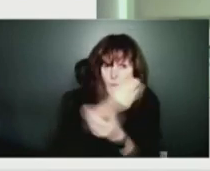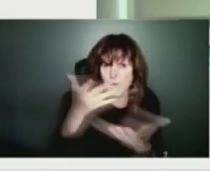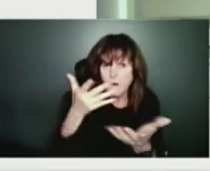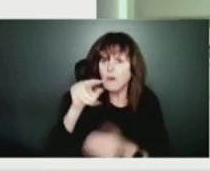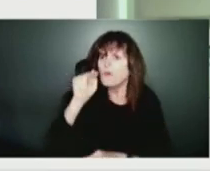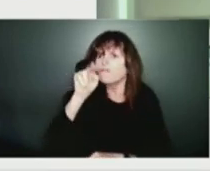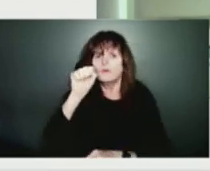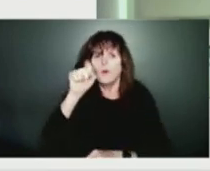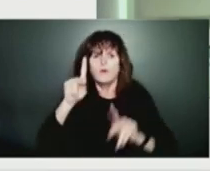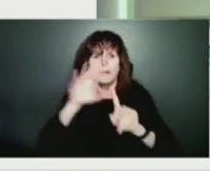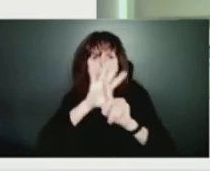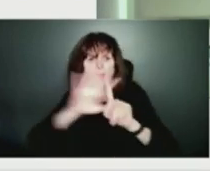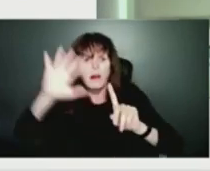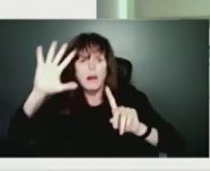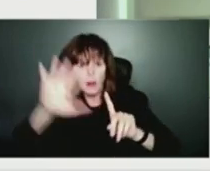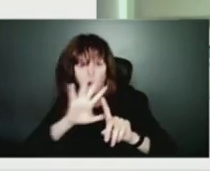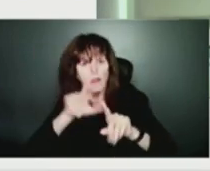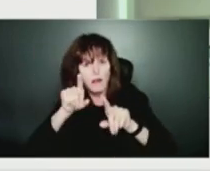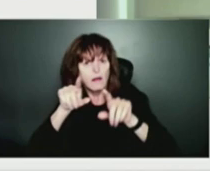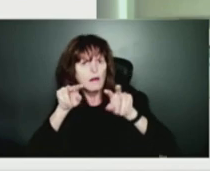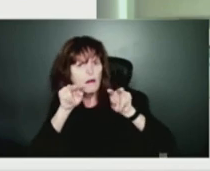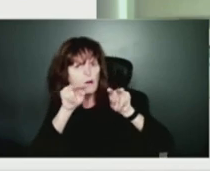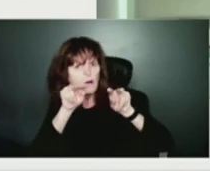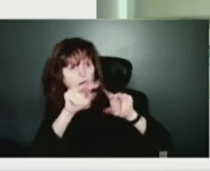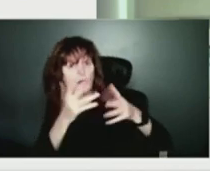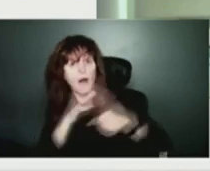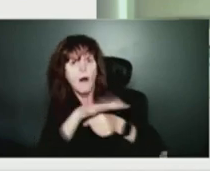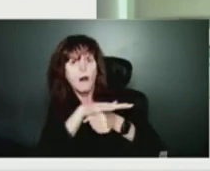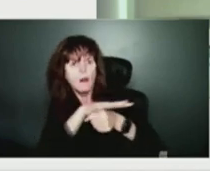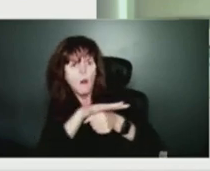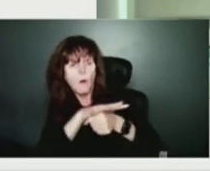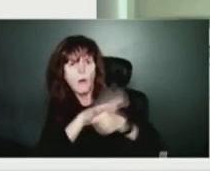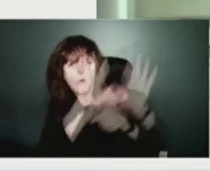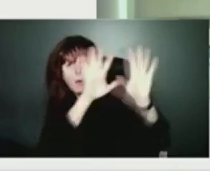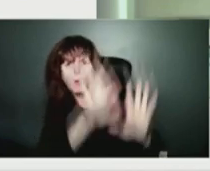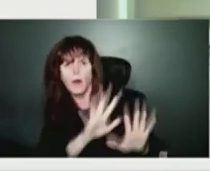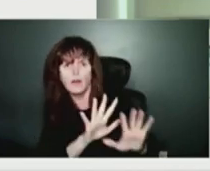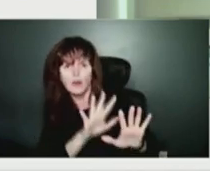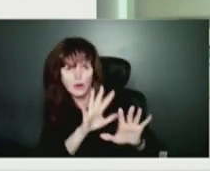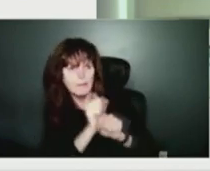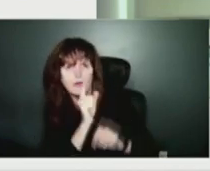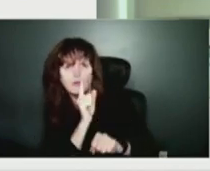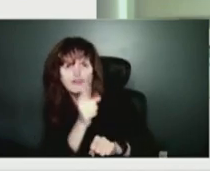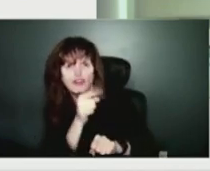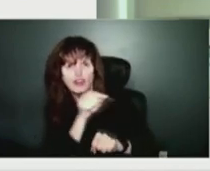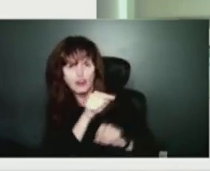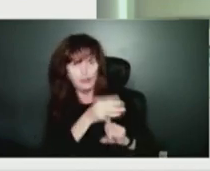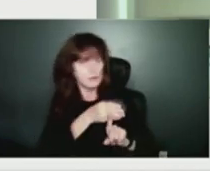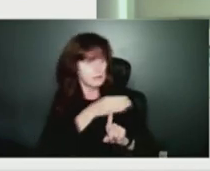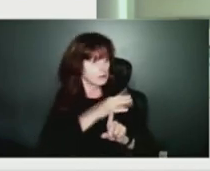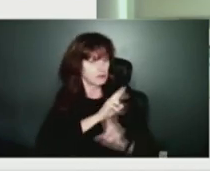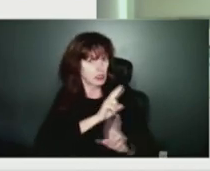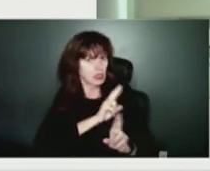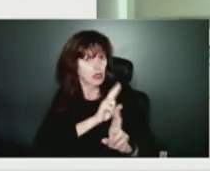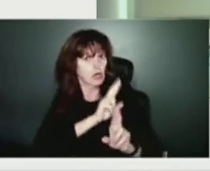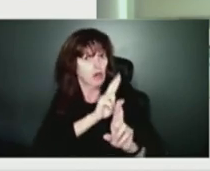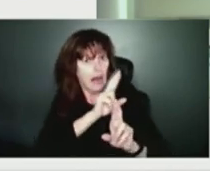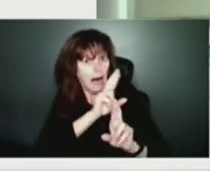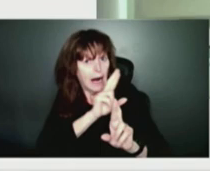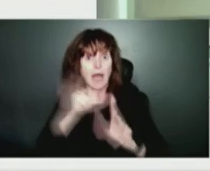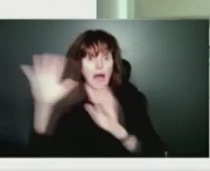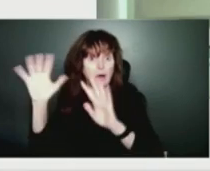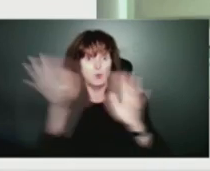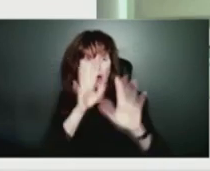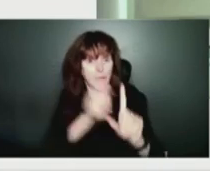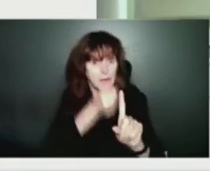local weather forecasts and take some necessary precautions to be ready before the storm hits. I cannot stress this enough, just